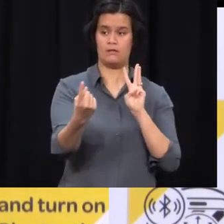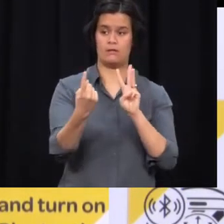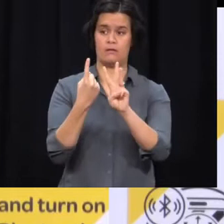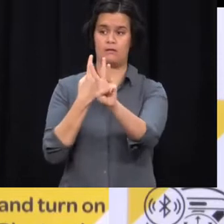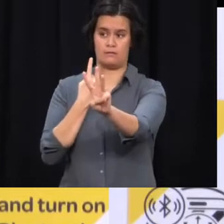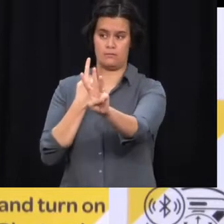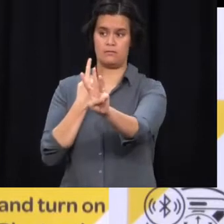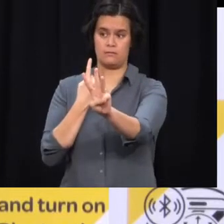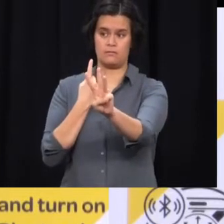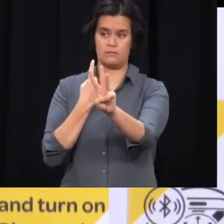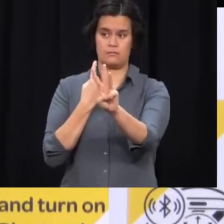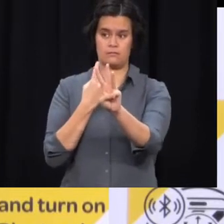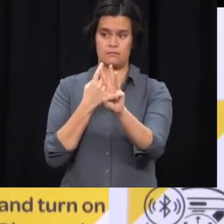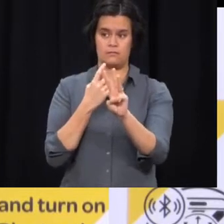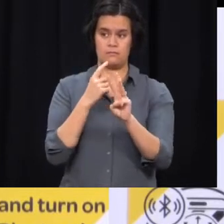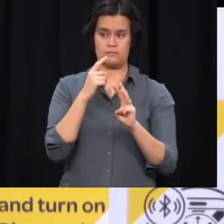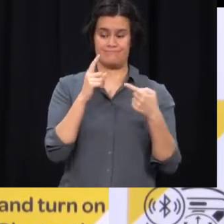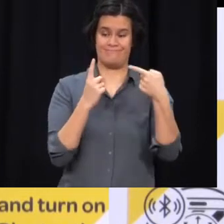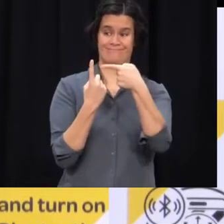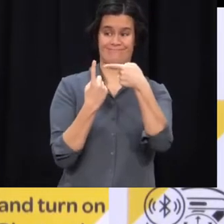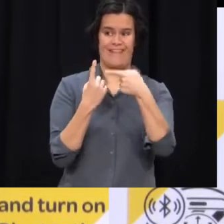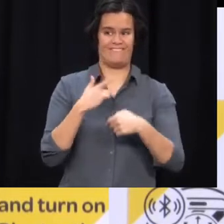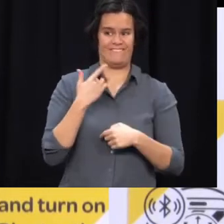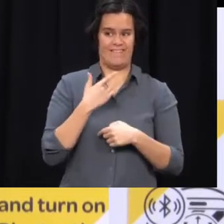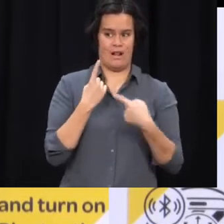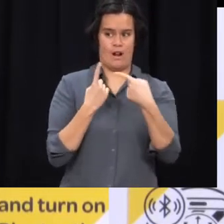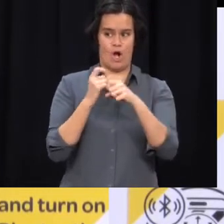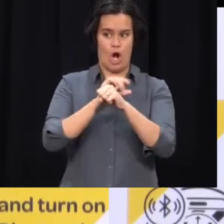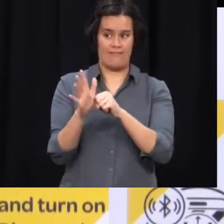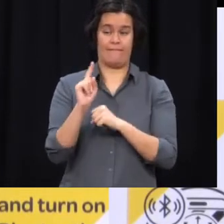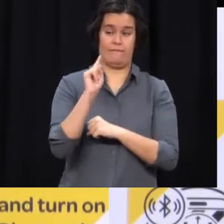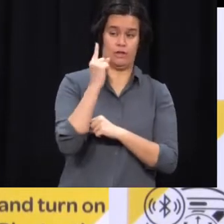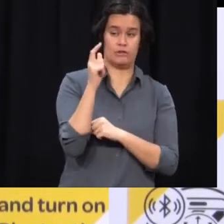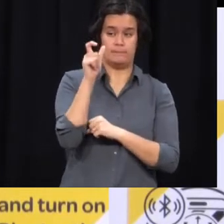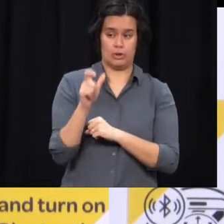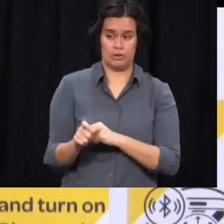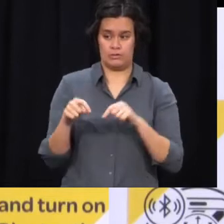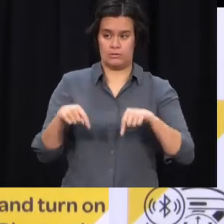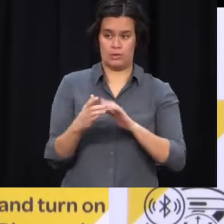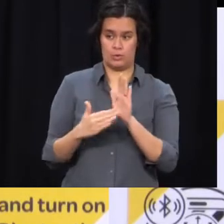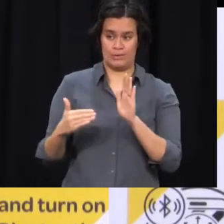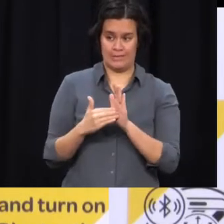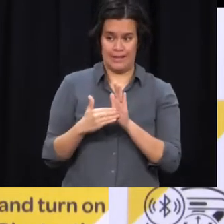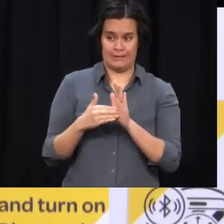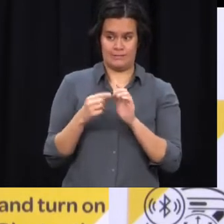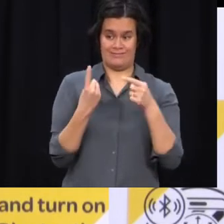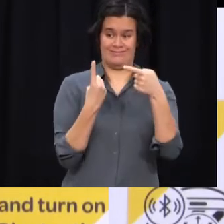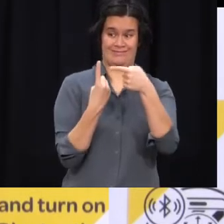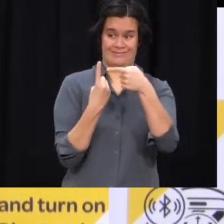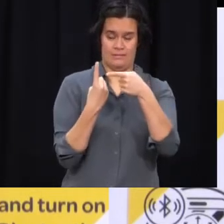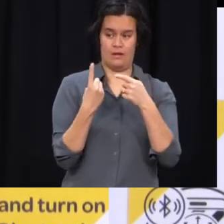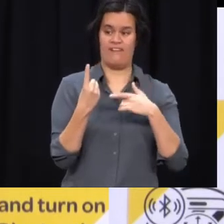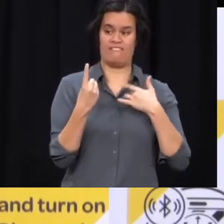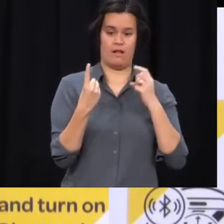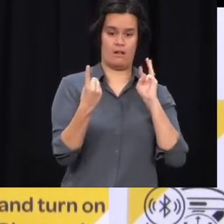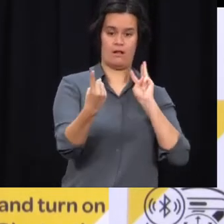point in time when this person who we think is the source of the outbreak was being moved into the hotel. The team is working with the